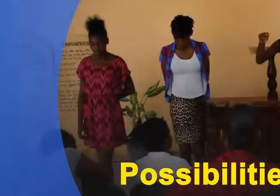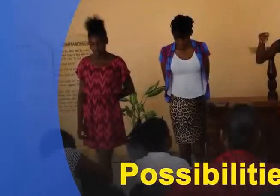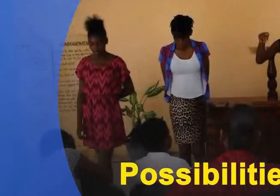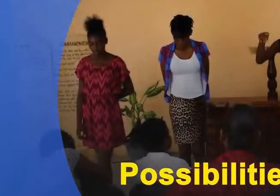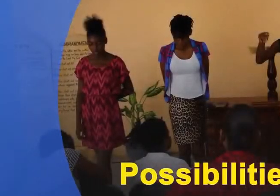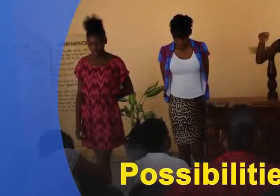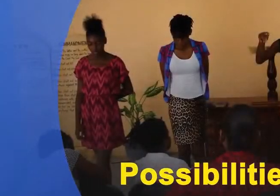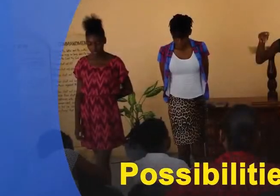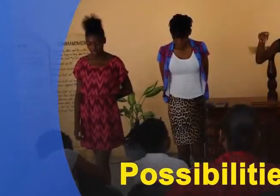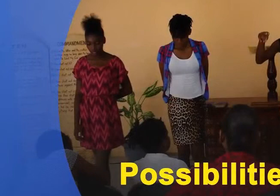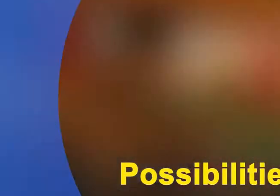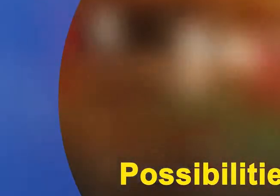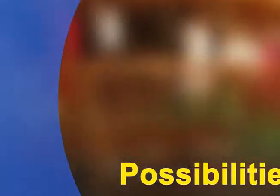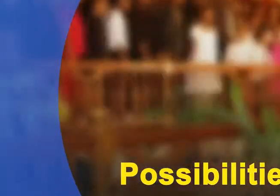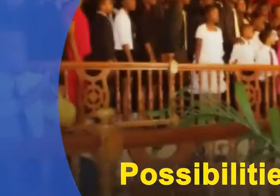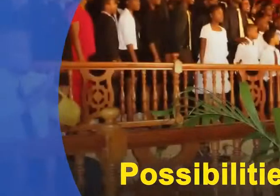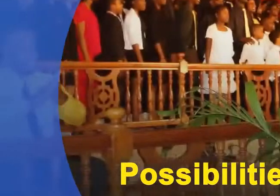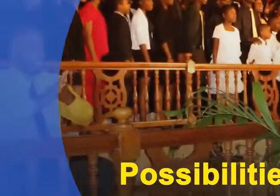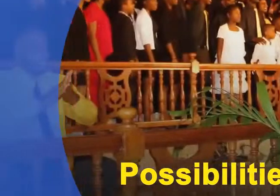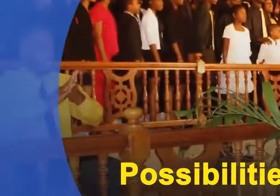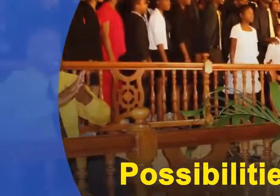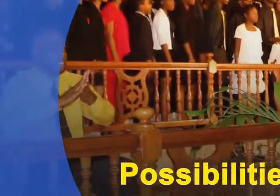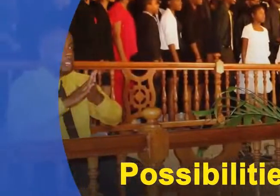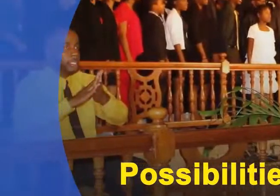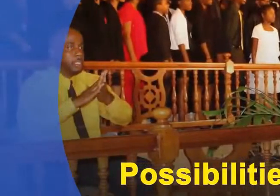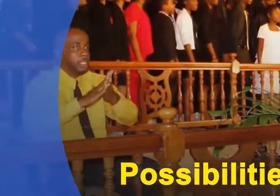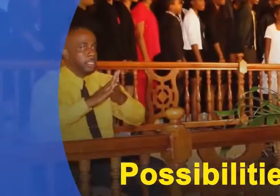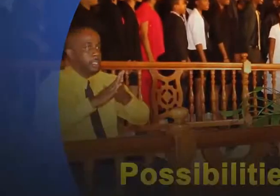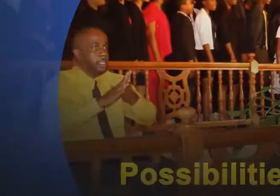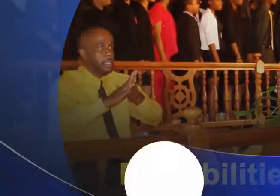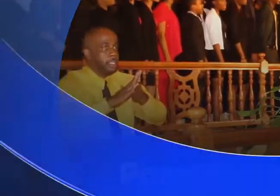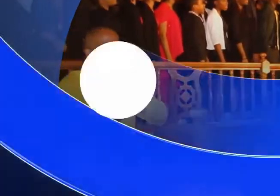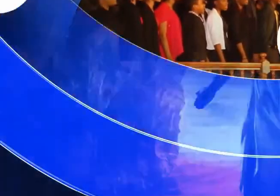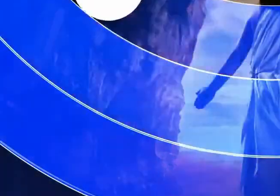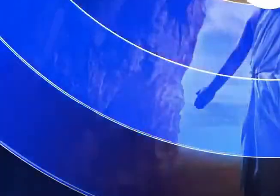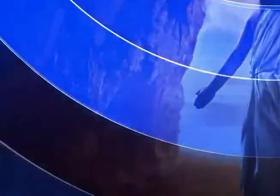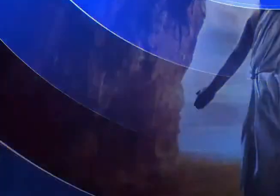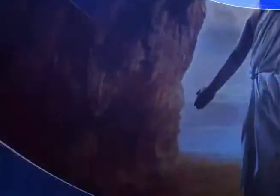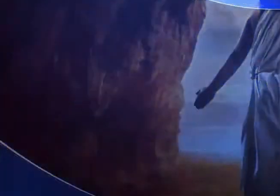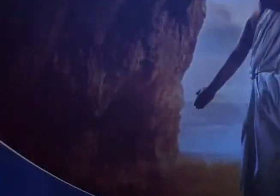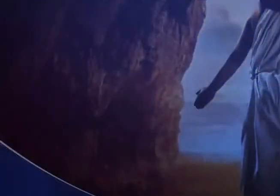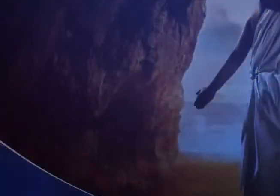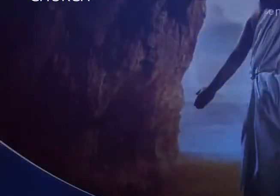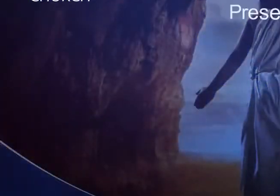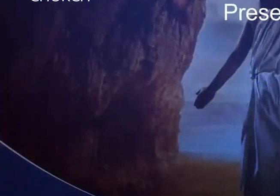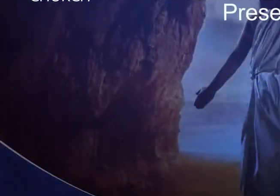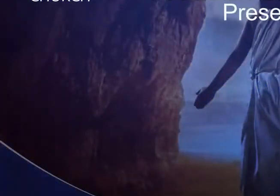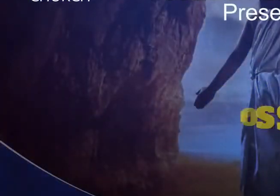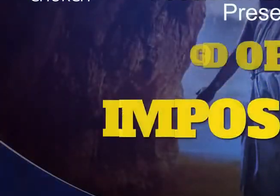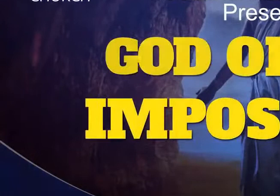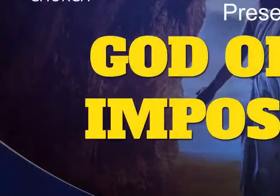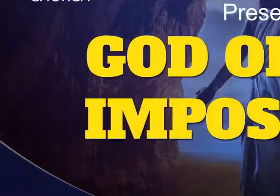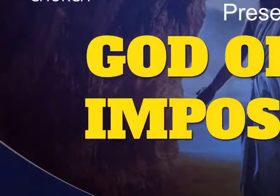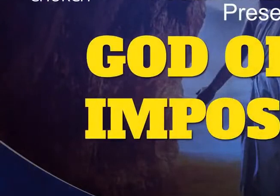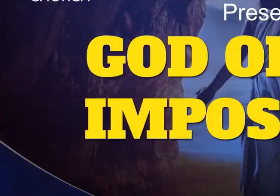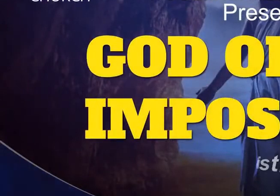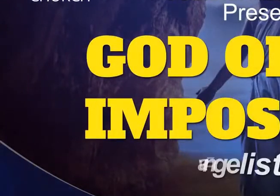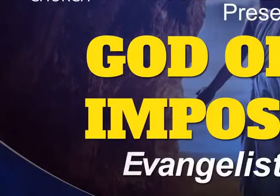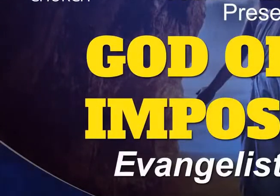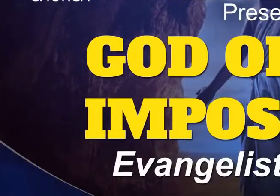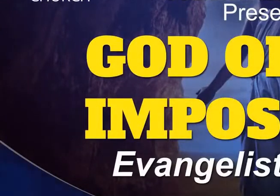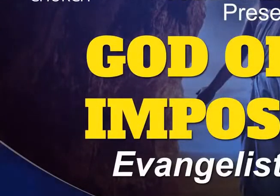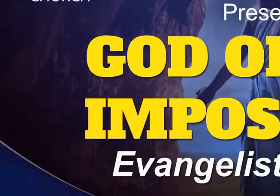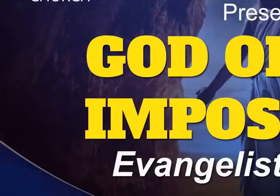anything God wants me to be, I am a promise to be,